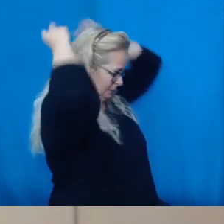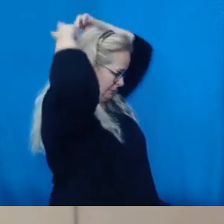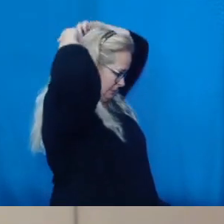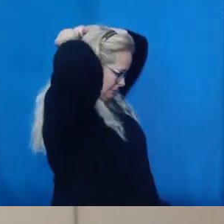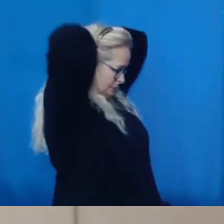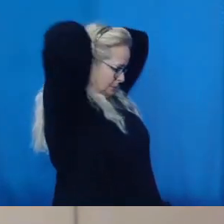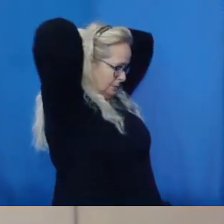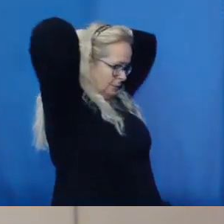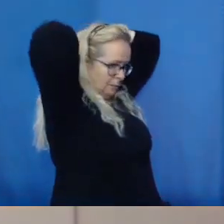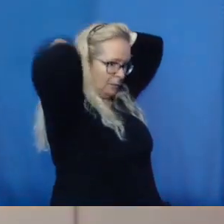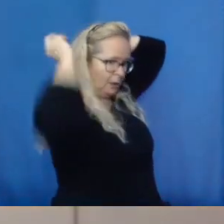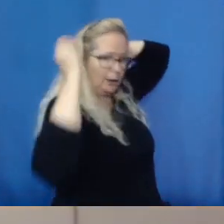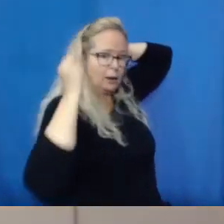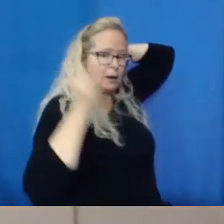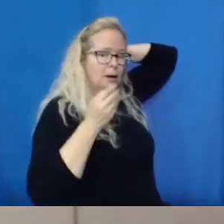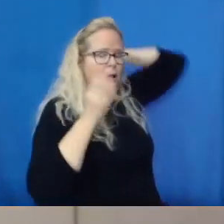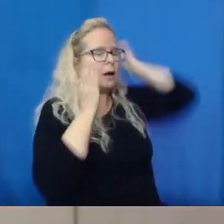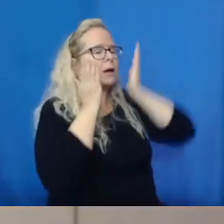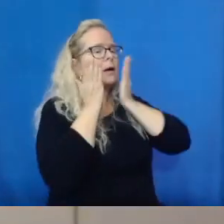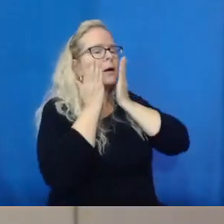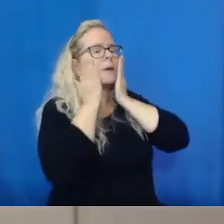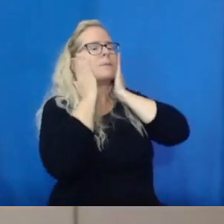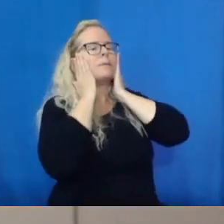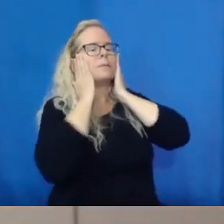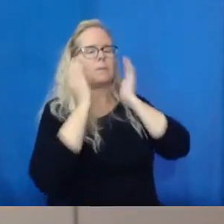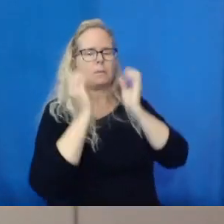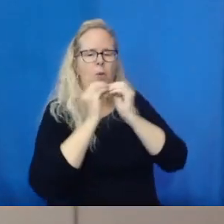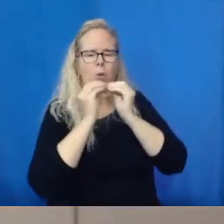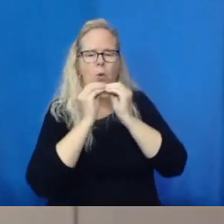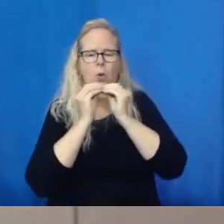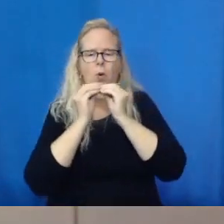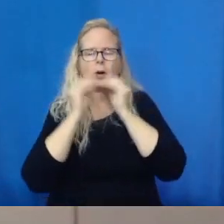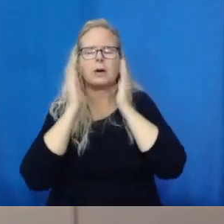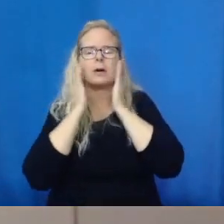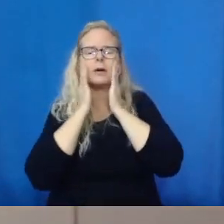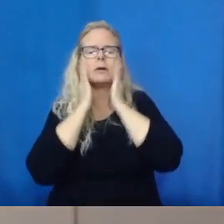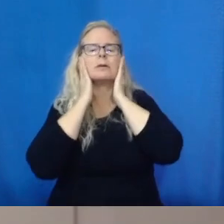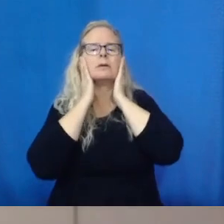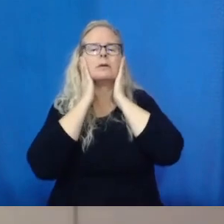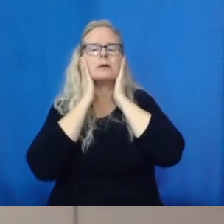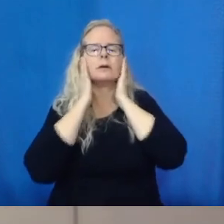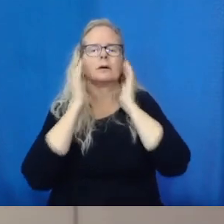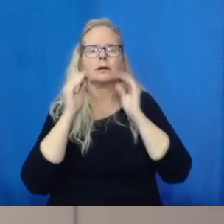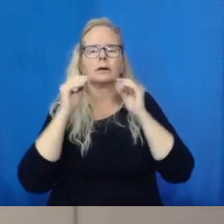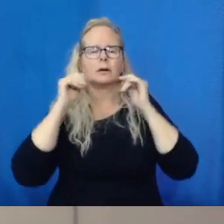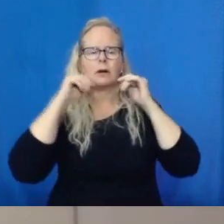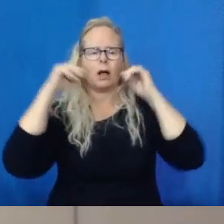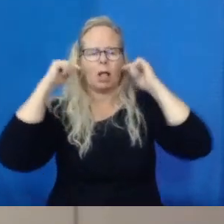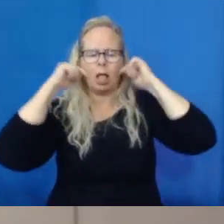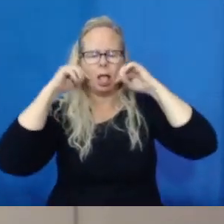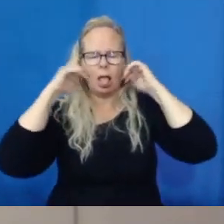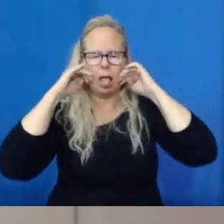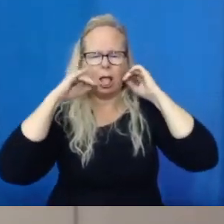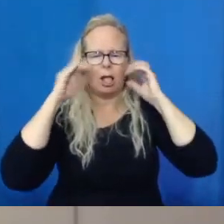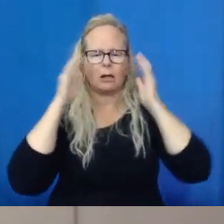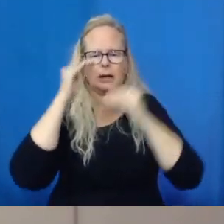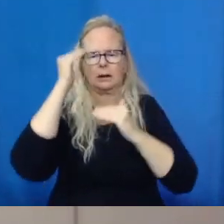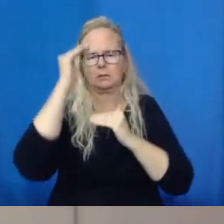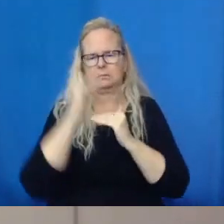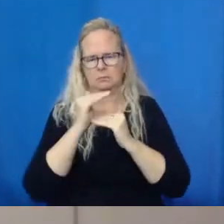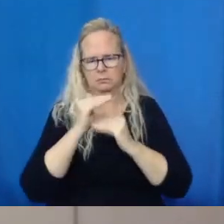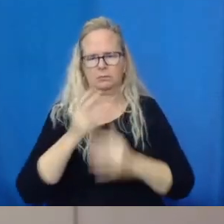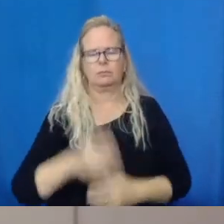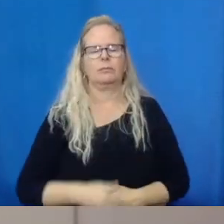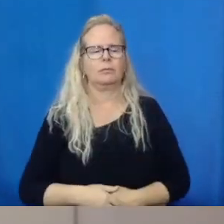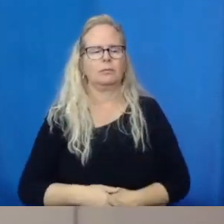tighten it up against your face to get rid of some of this gaps. One other option, which is fairly easy, since many of us have